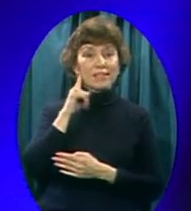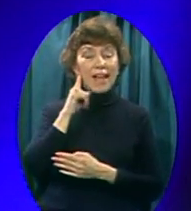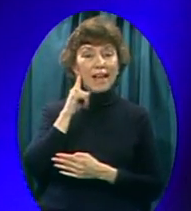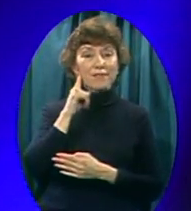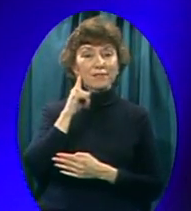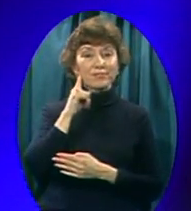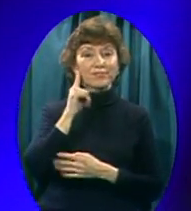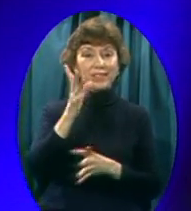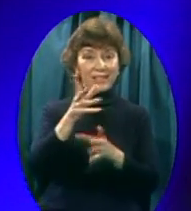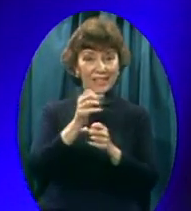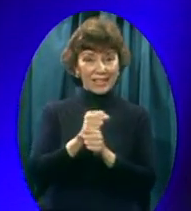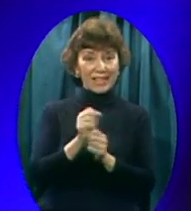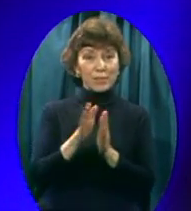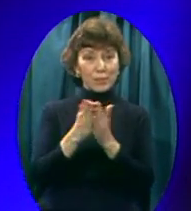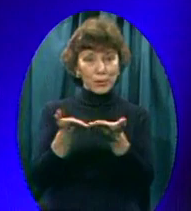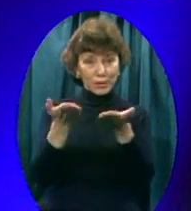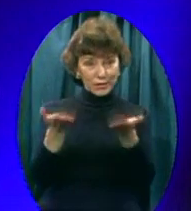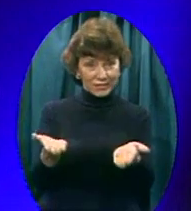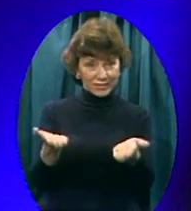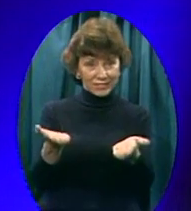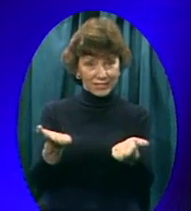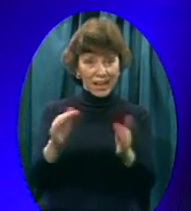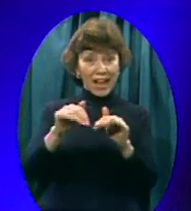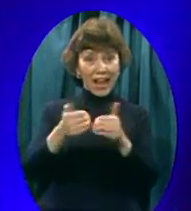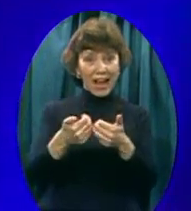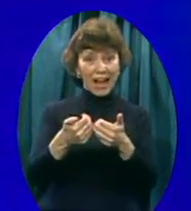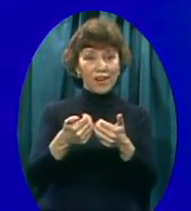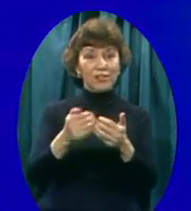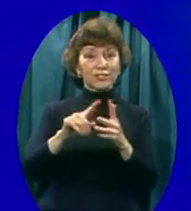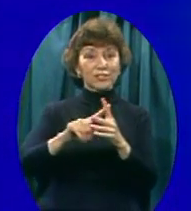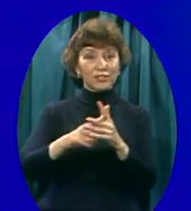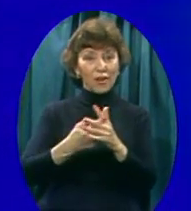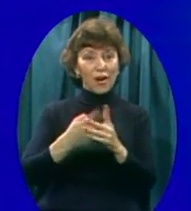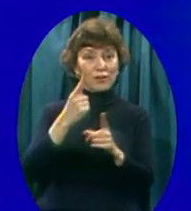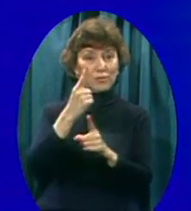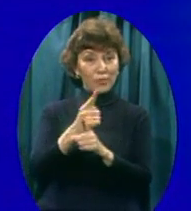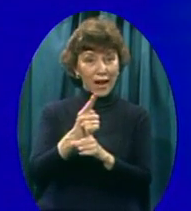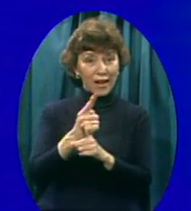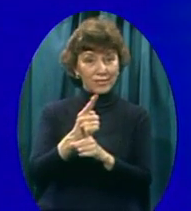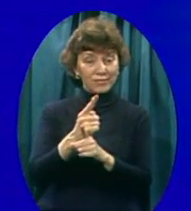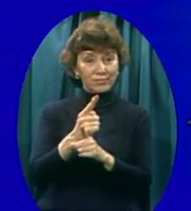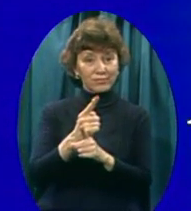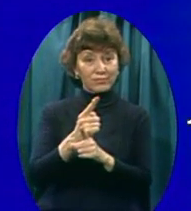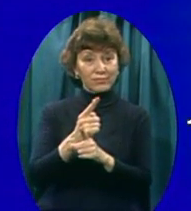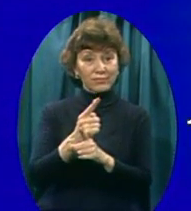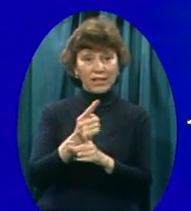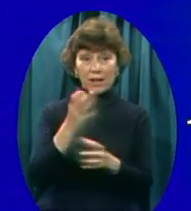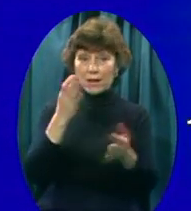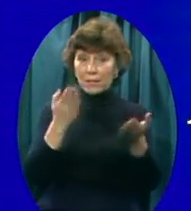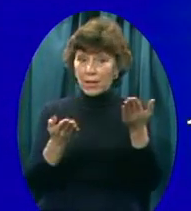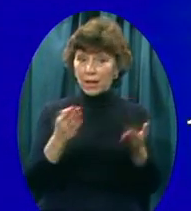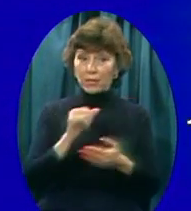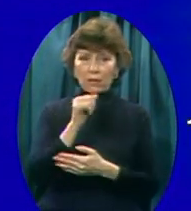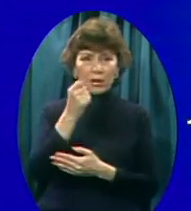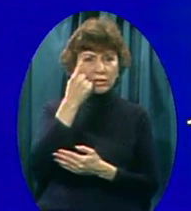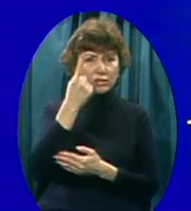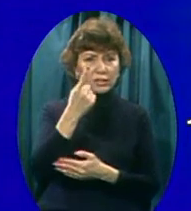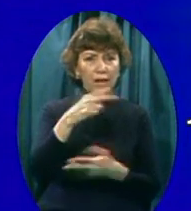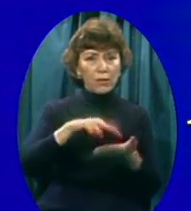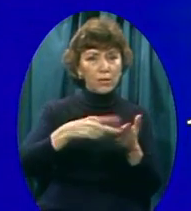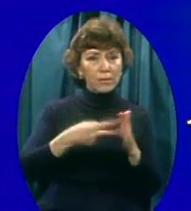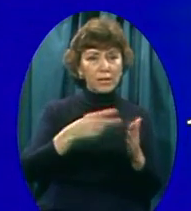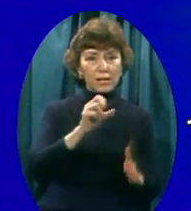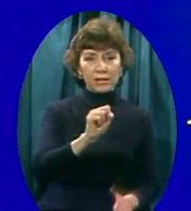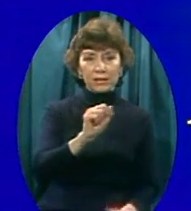to get started right How to live the life You've received If you still have a question About your salvation Would you be kind enough To give us your telephone number We'll call you at our